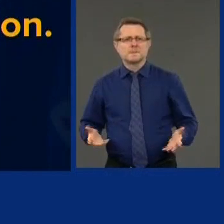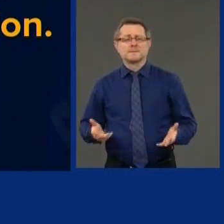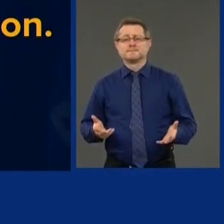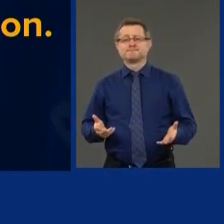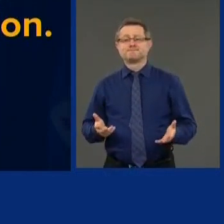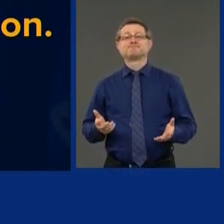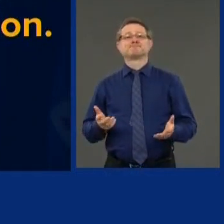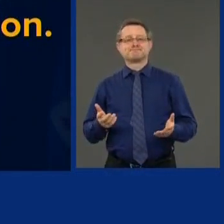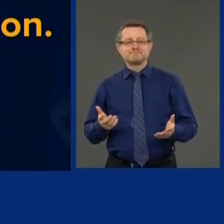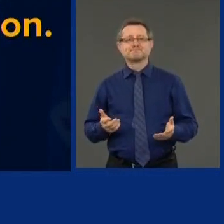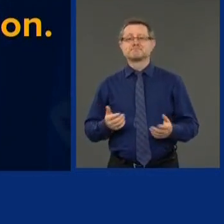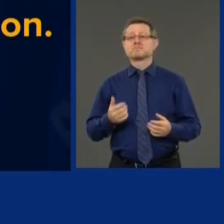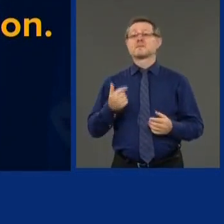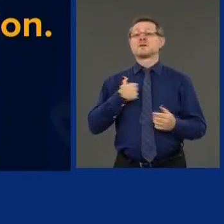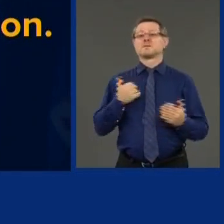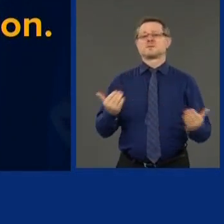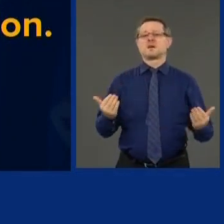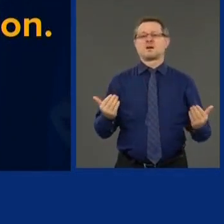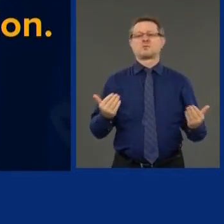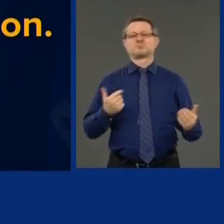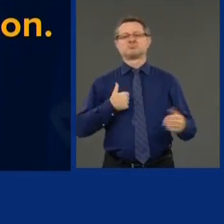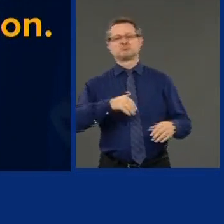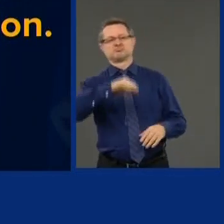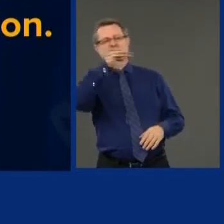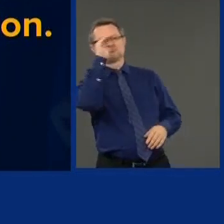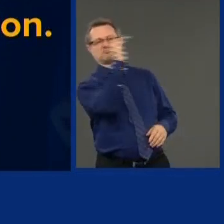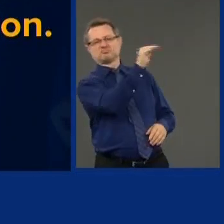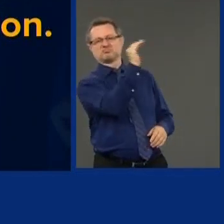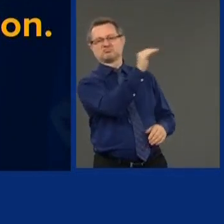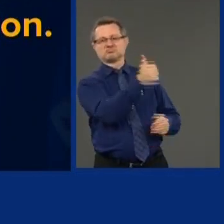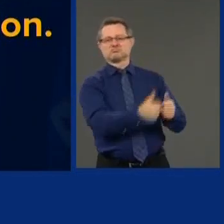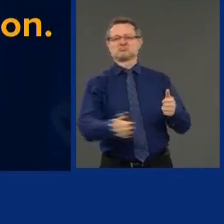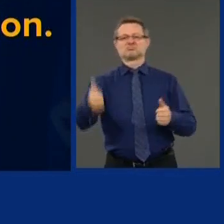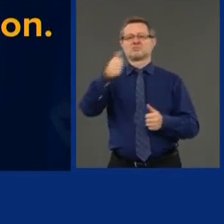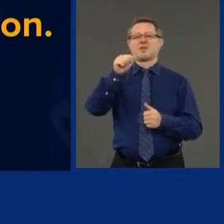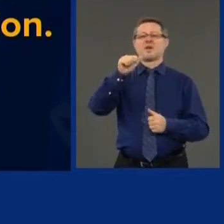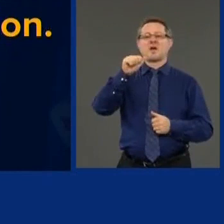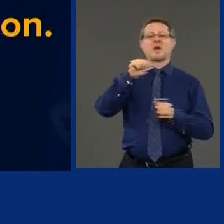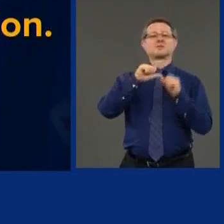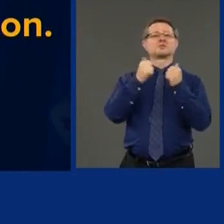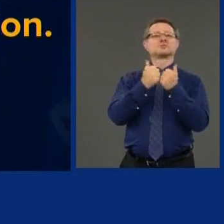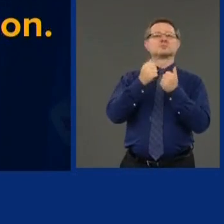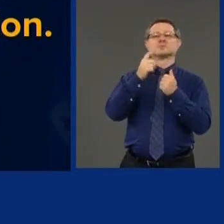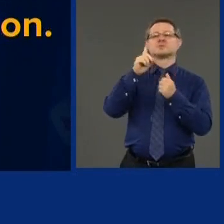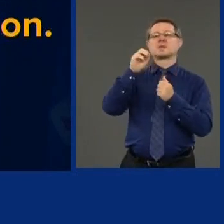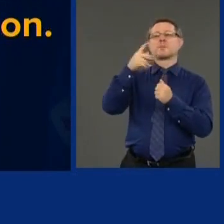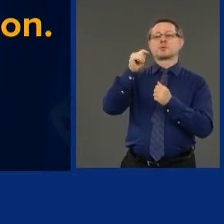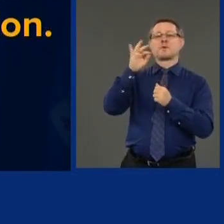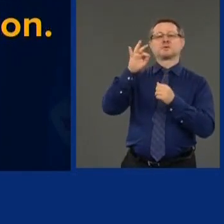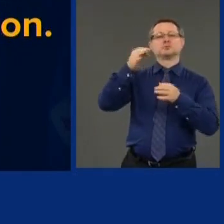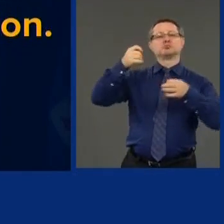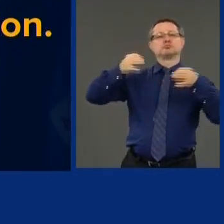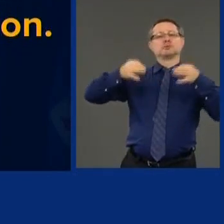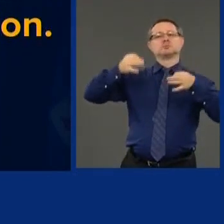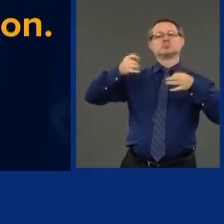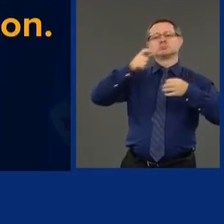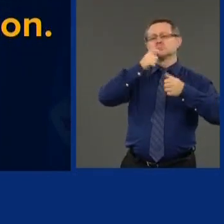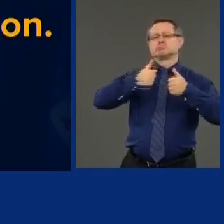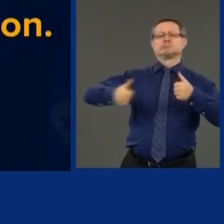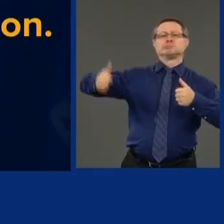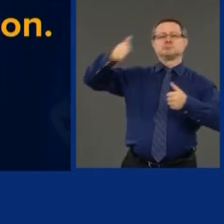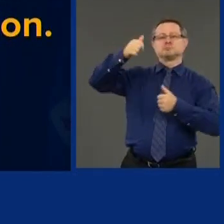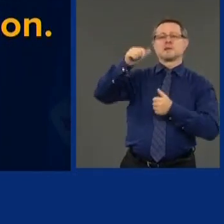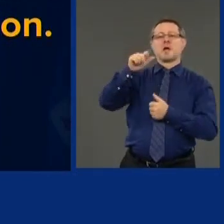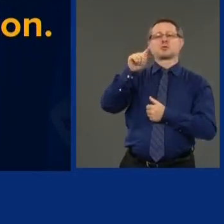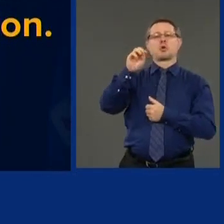Attorney General Barr heads a department called the Department of Justice. The concept of justice is